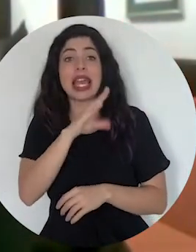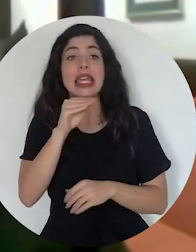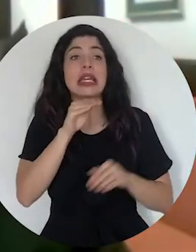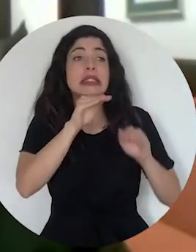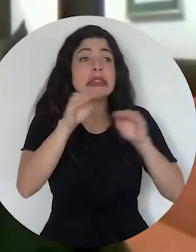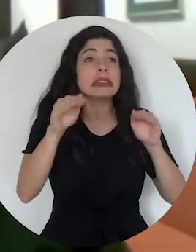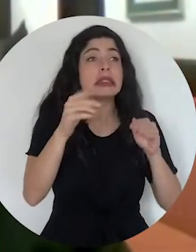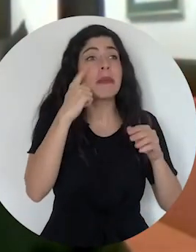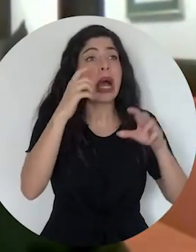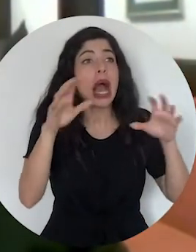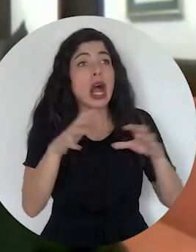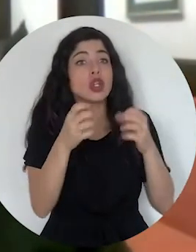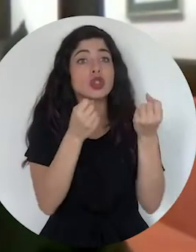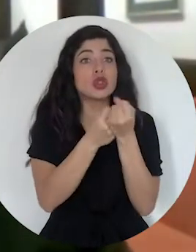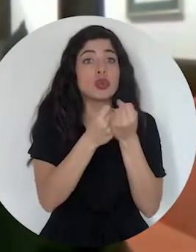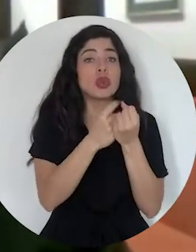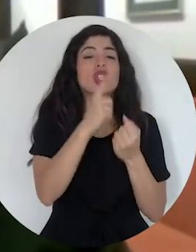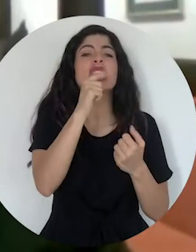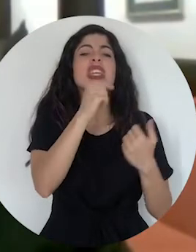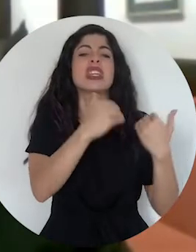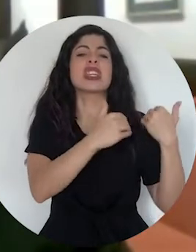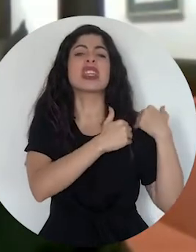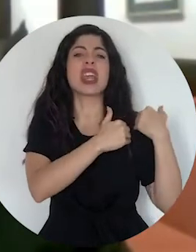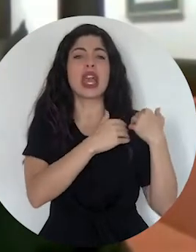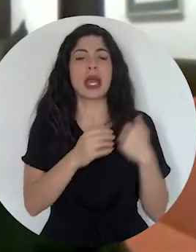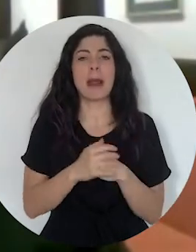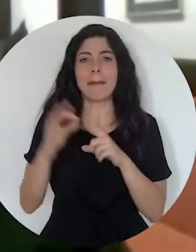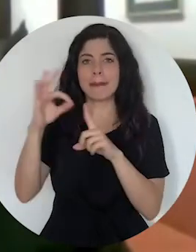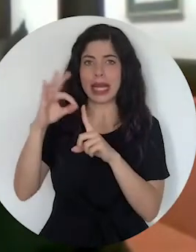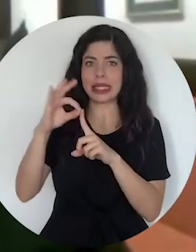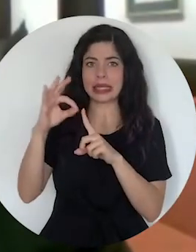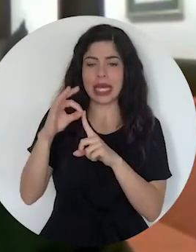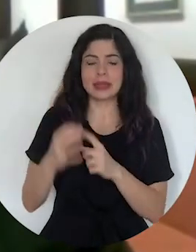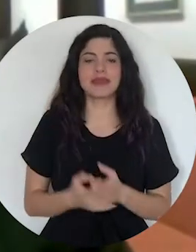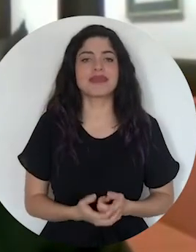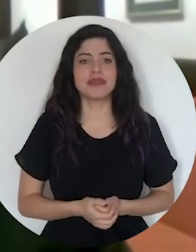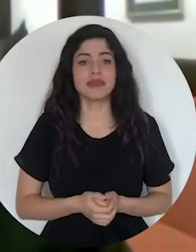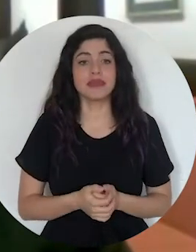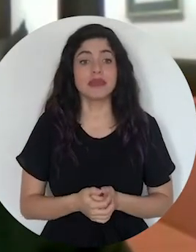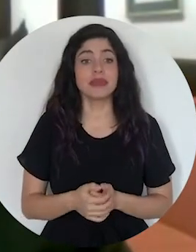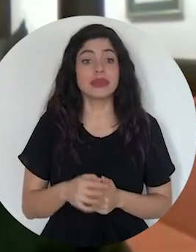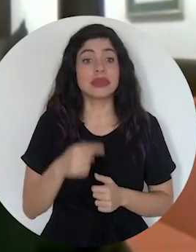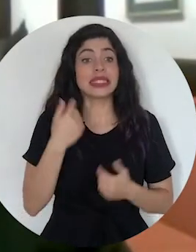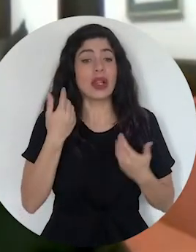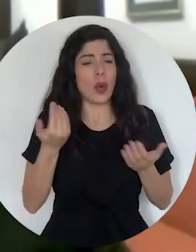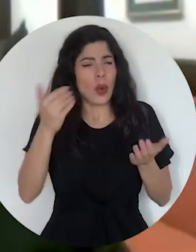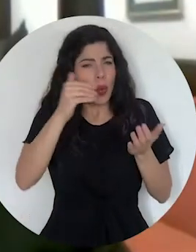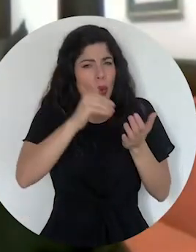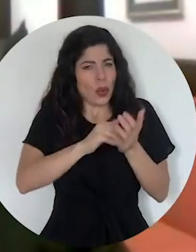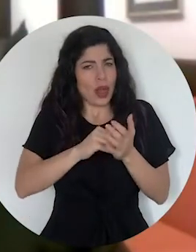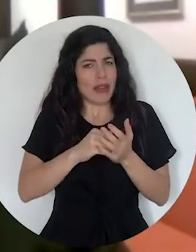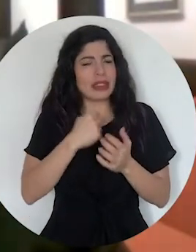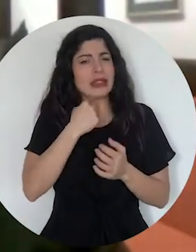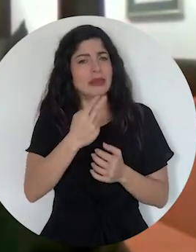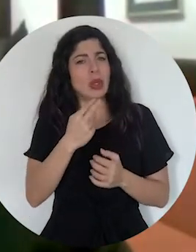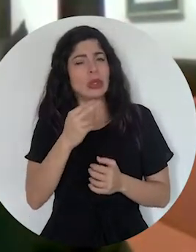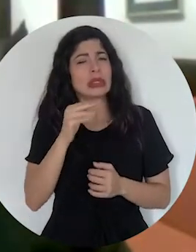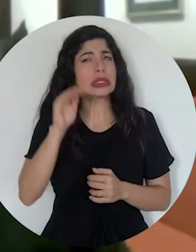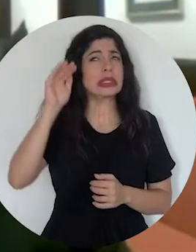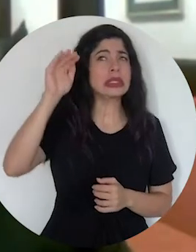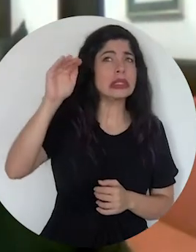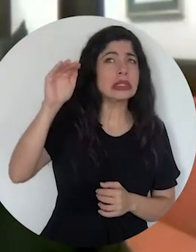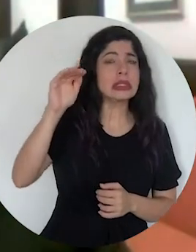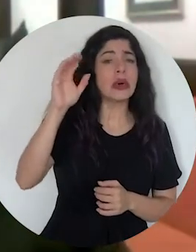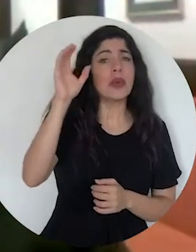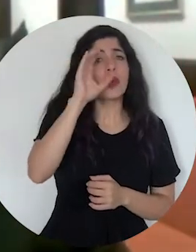Action for Support for Indebted Nations led by Pakistan. That raised once more our common voice